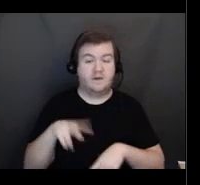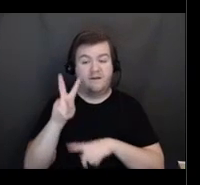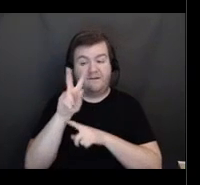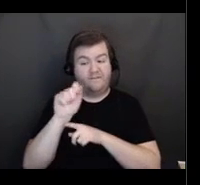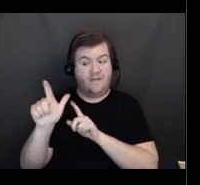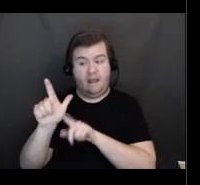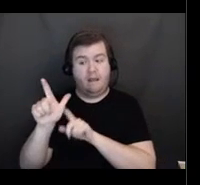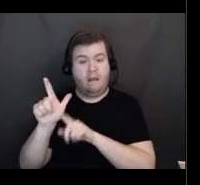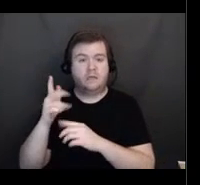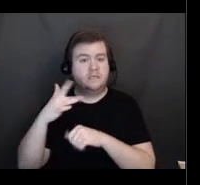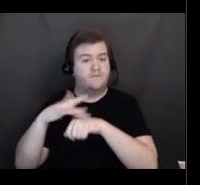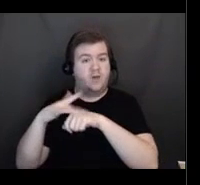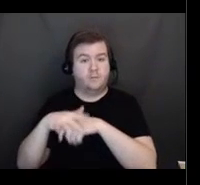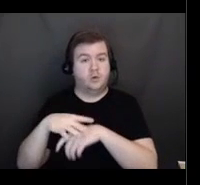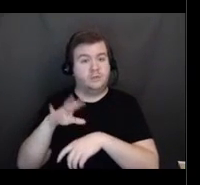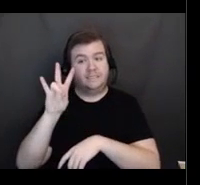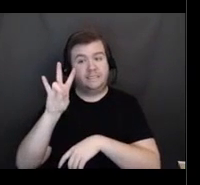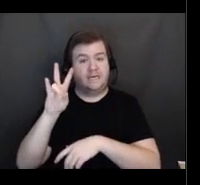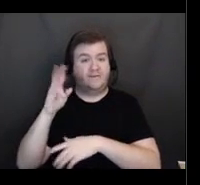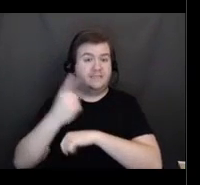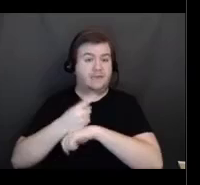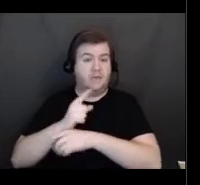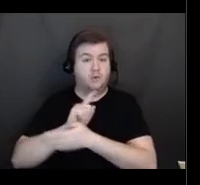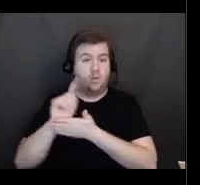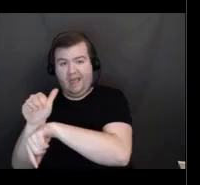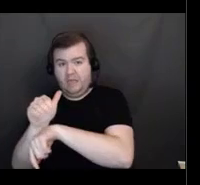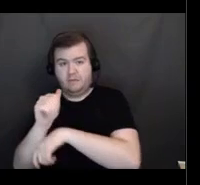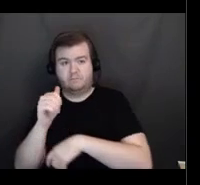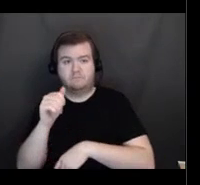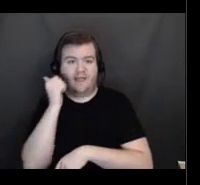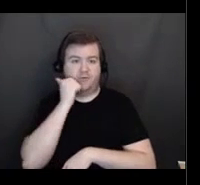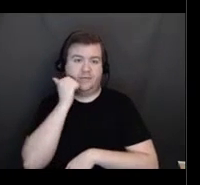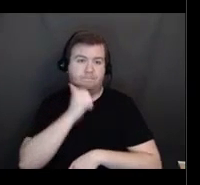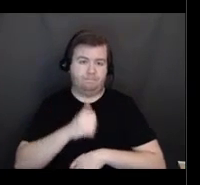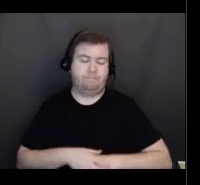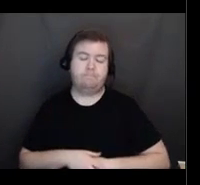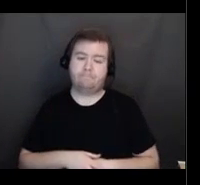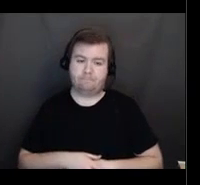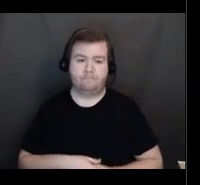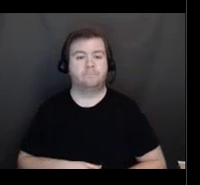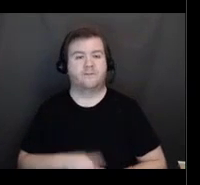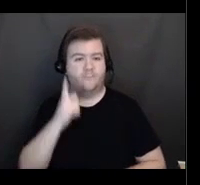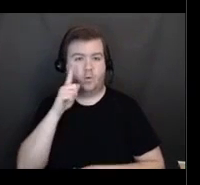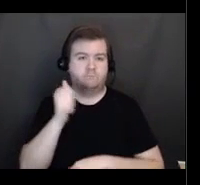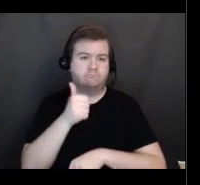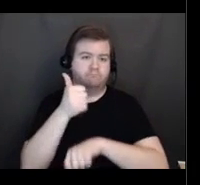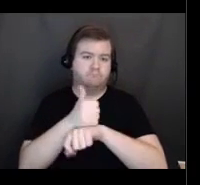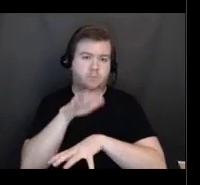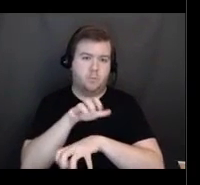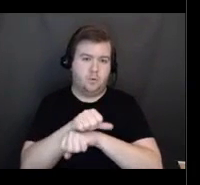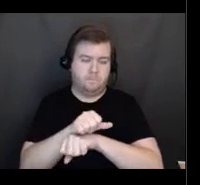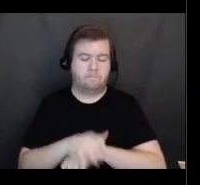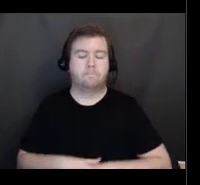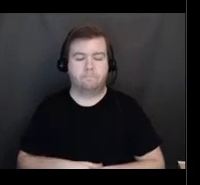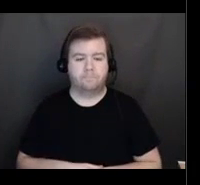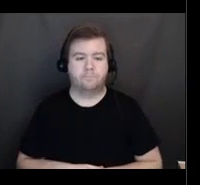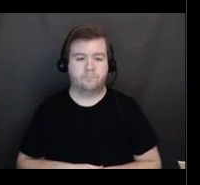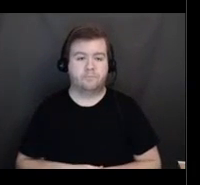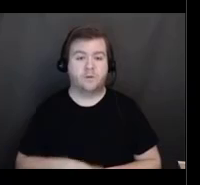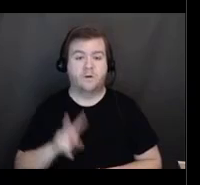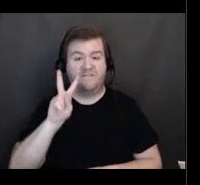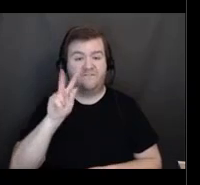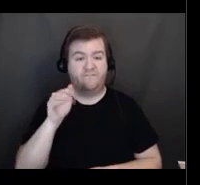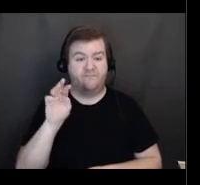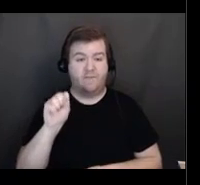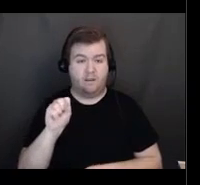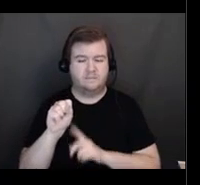are available from 8 a.m. to 8 p.m. So VAMS. VAMS is the electronic